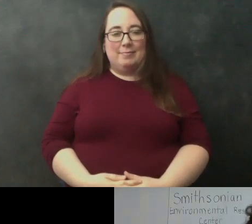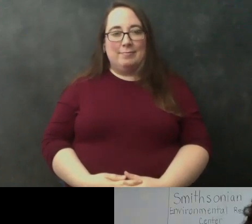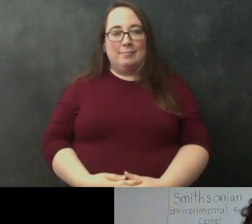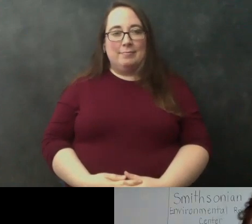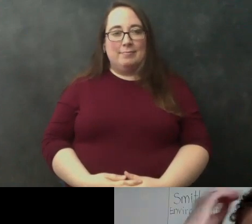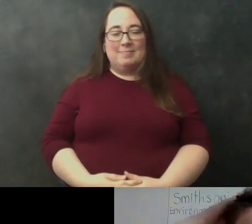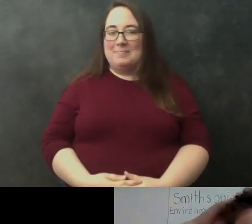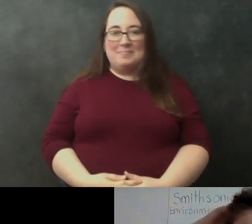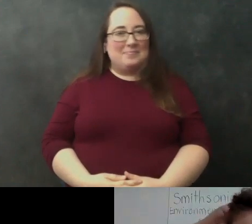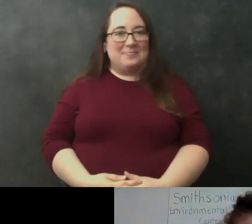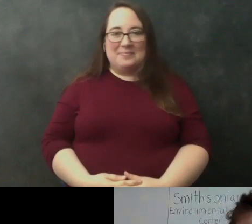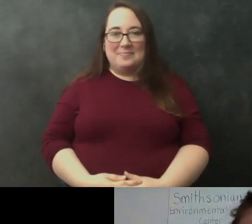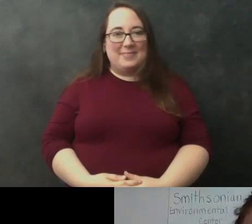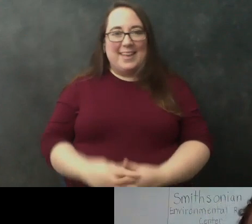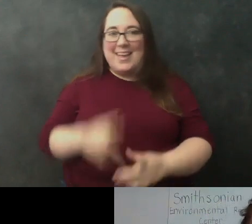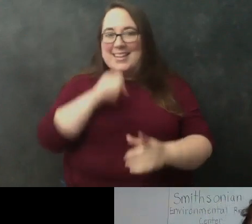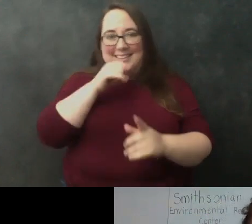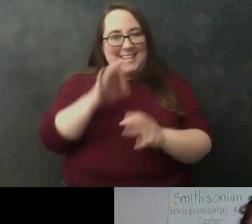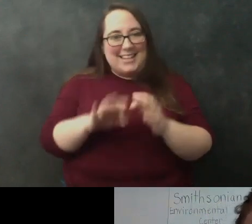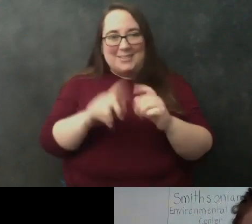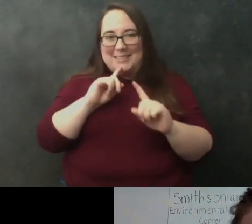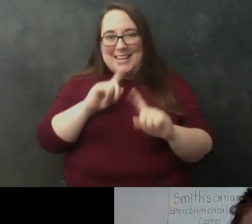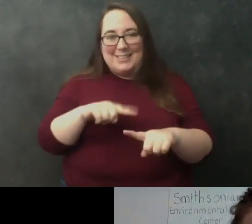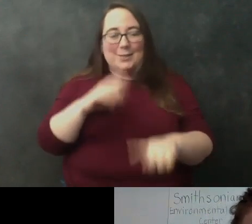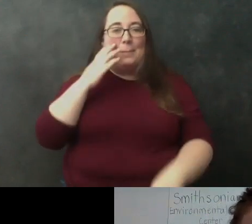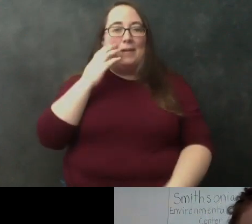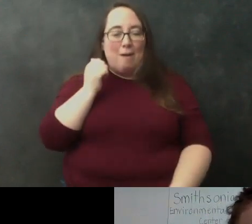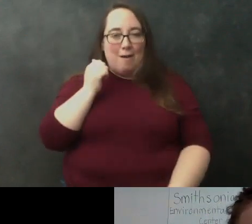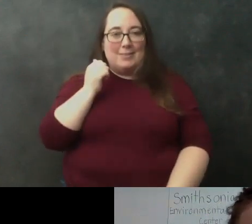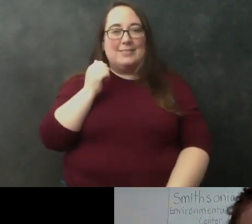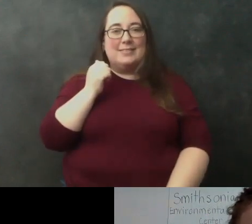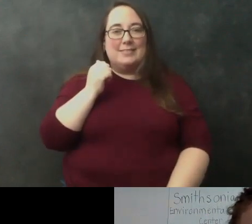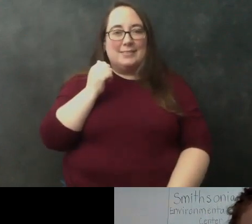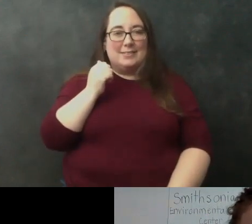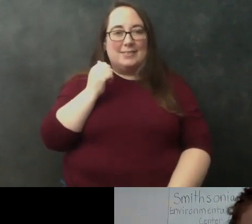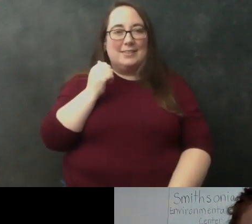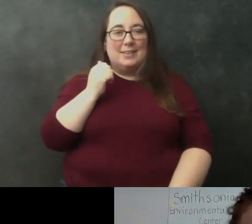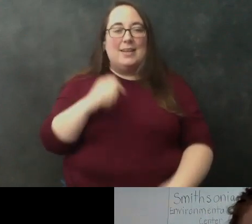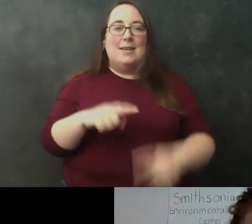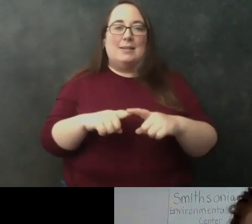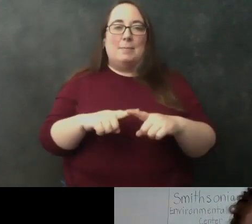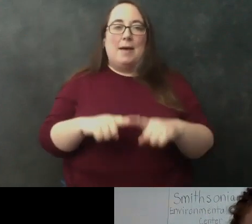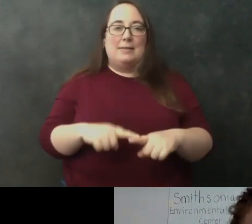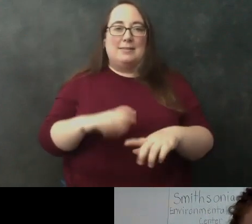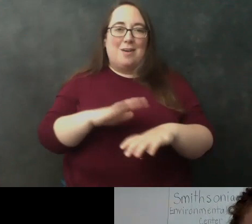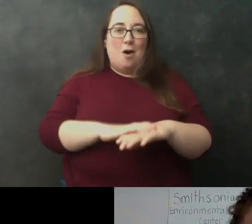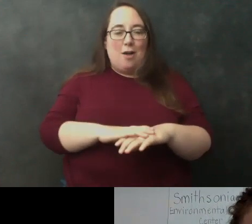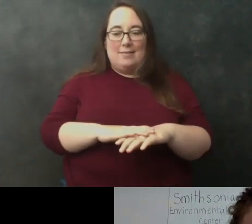simple question to answer and it's mainly because um it varies by organism